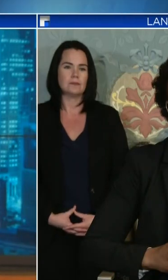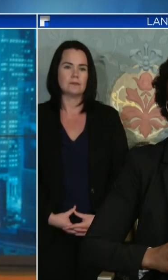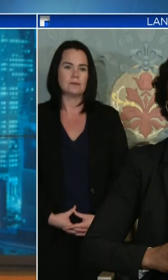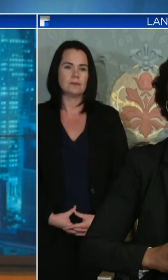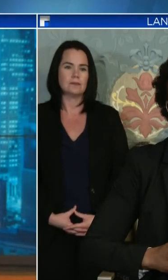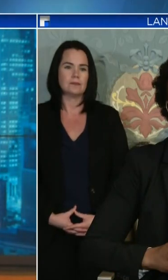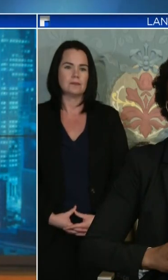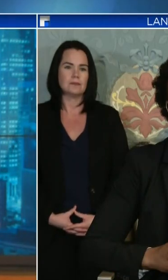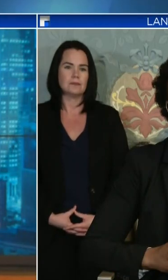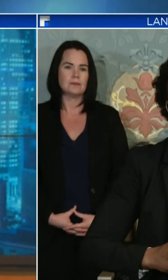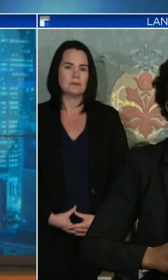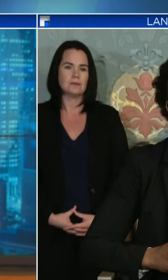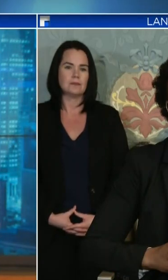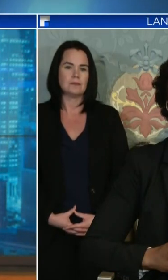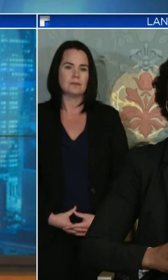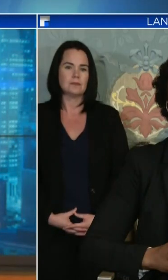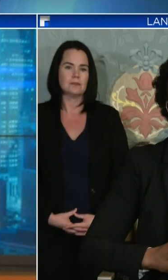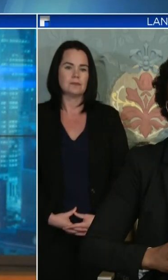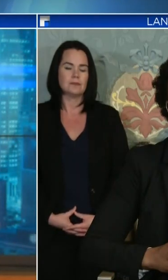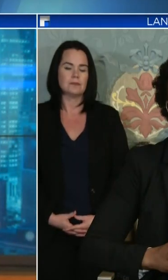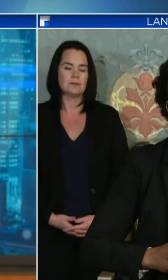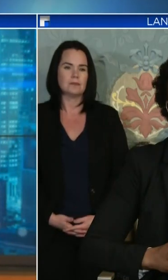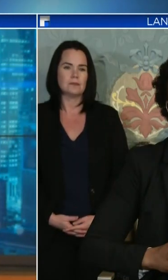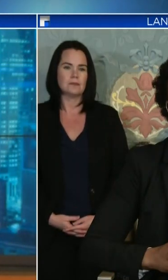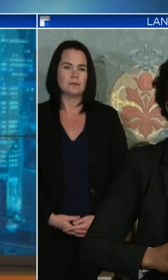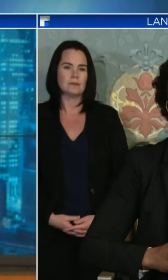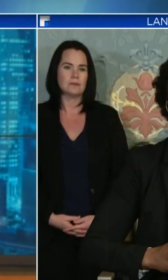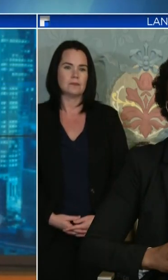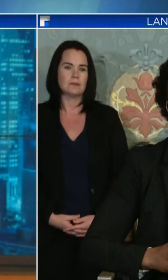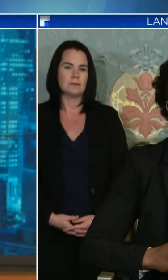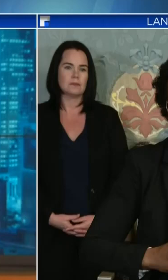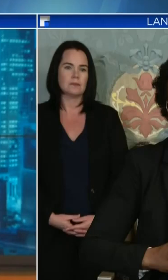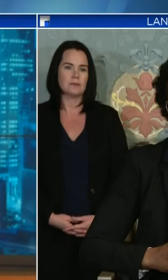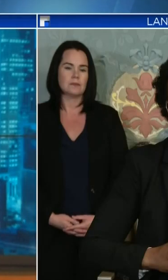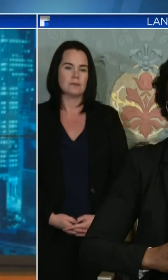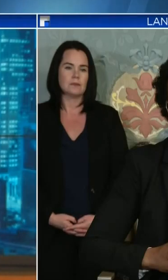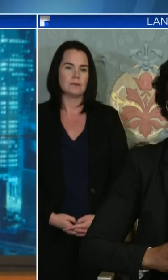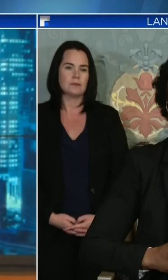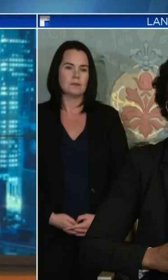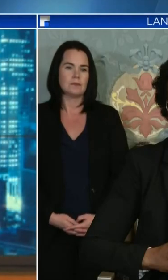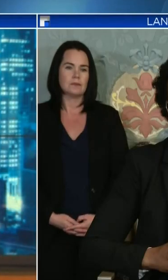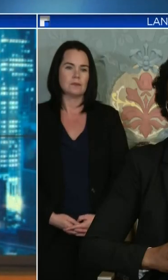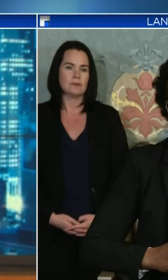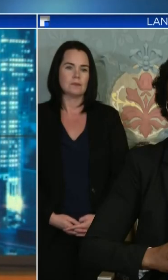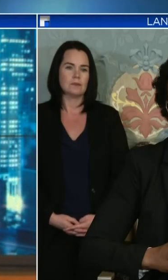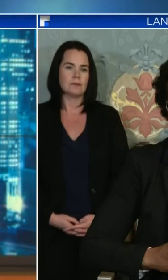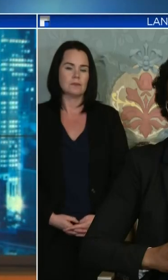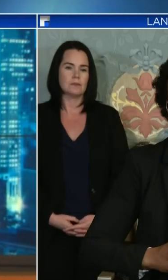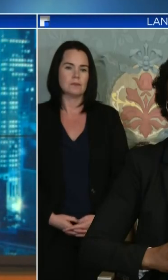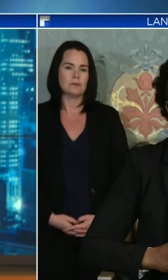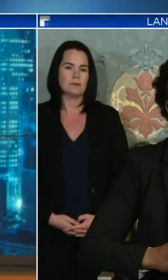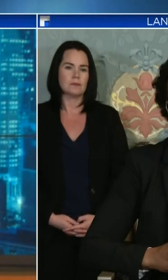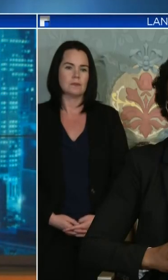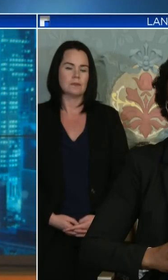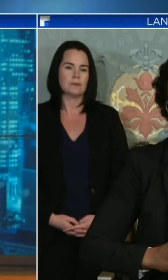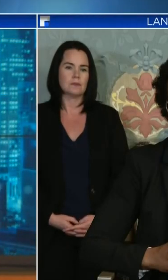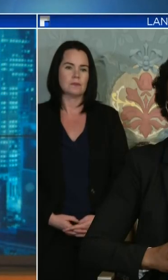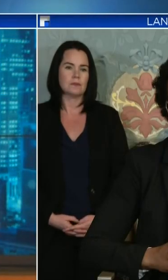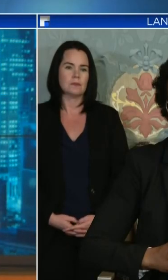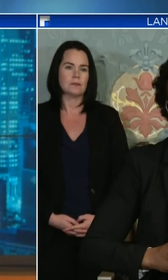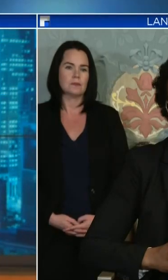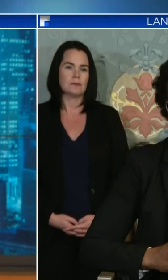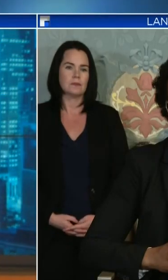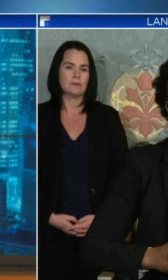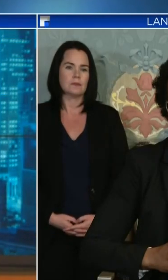home, uh, why don't you make non essential jobs essential? My husband makes car parts. No one needs them right